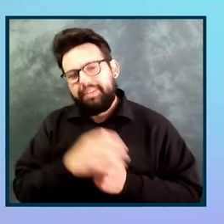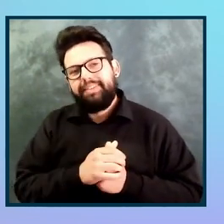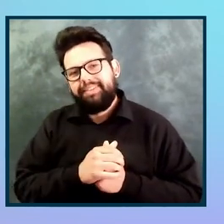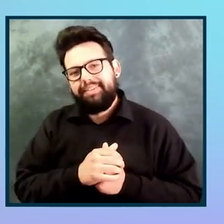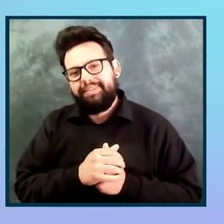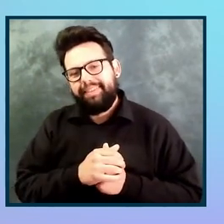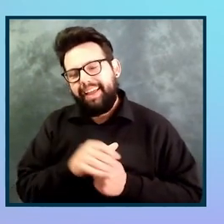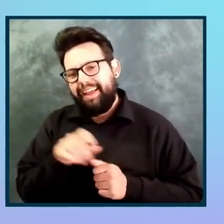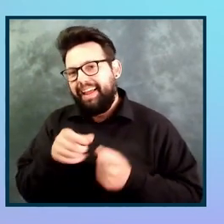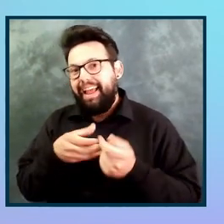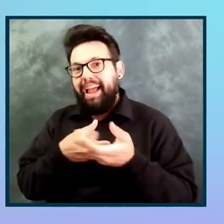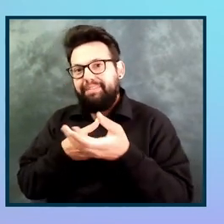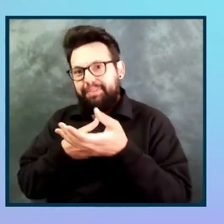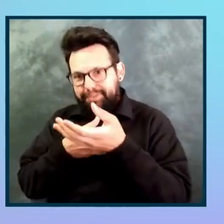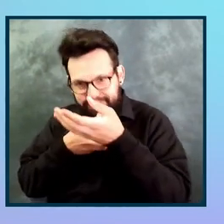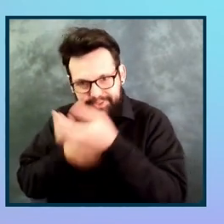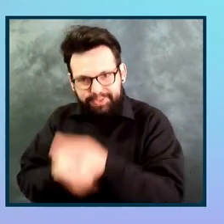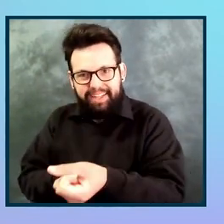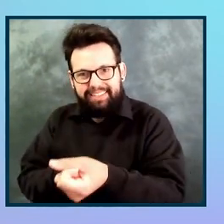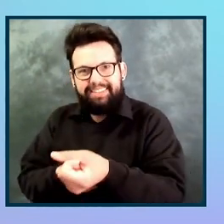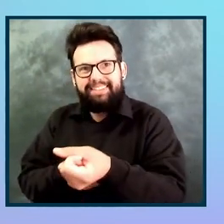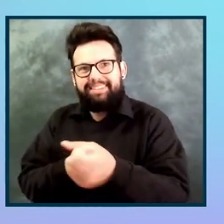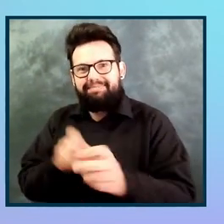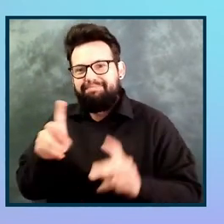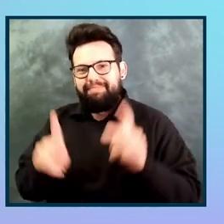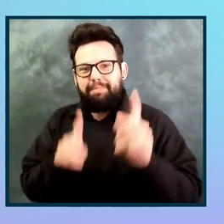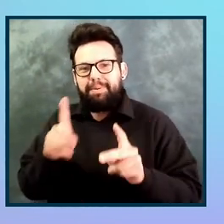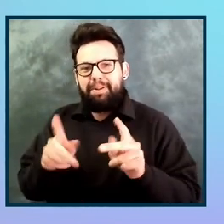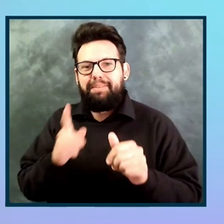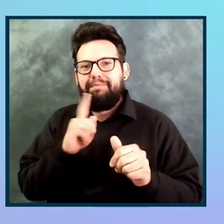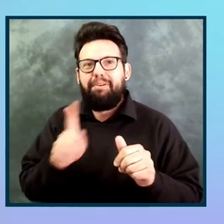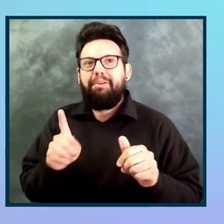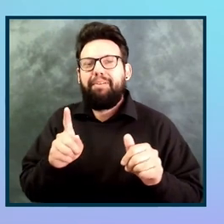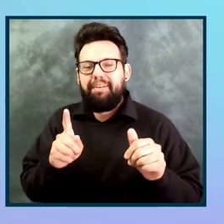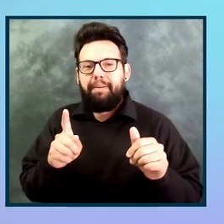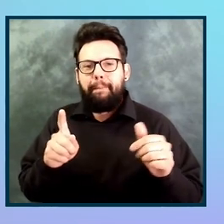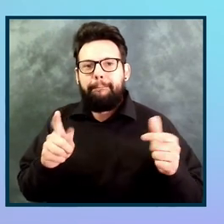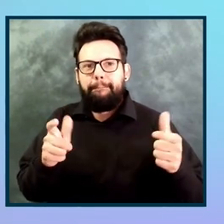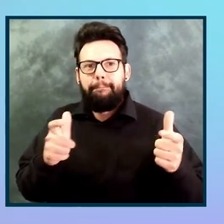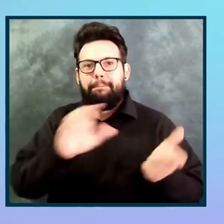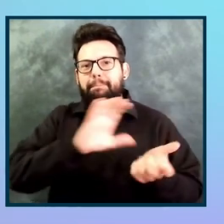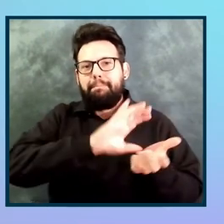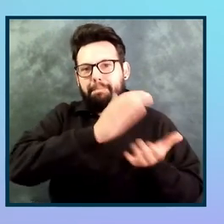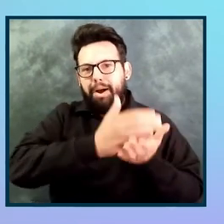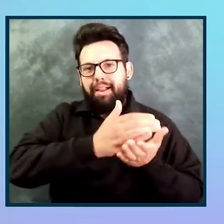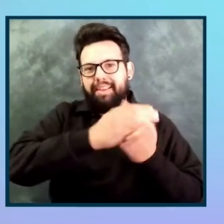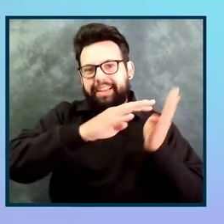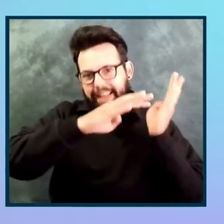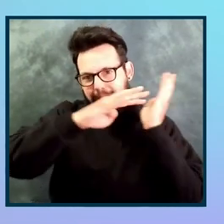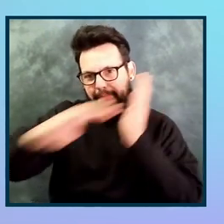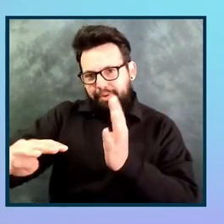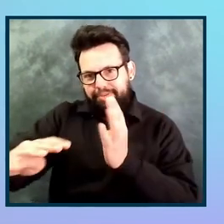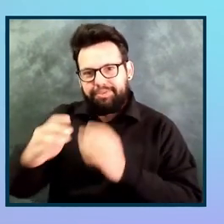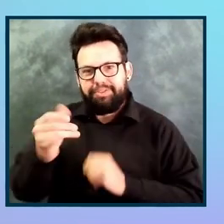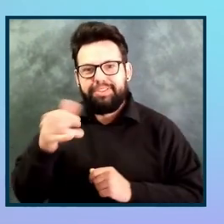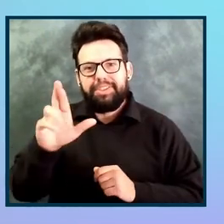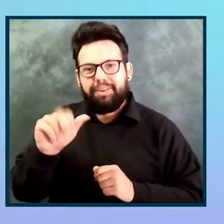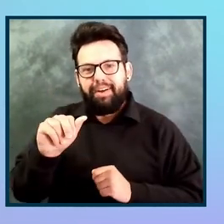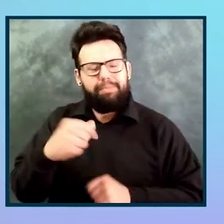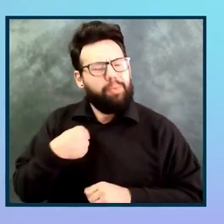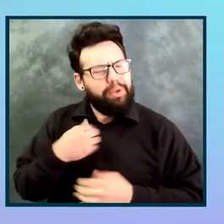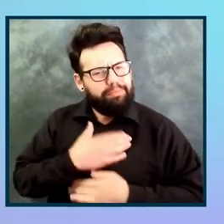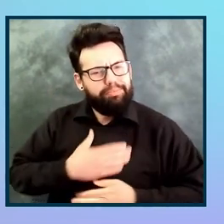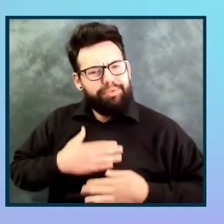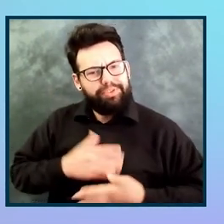when you allow them to do bulk imports because that is some heady stuff in Jira. And yet we definitely appreciate that because